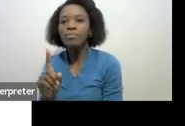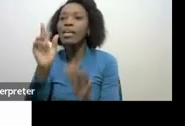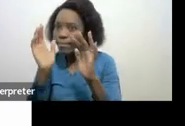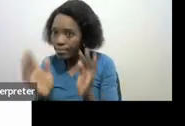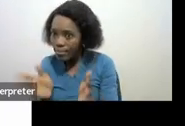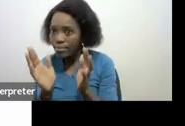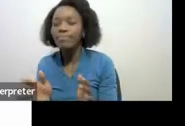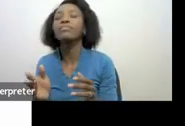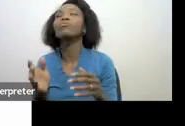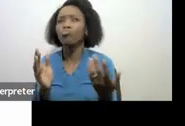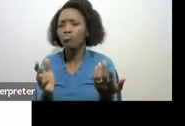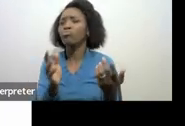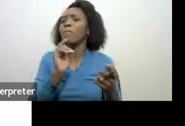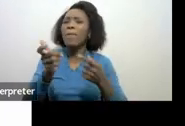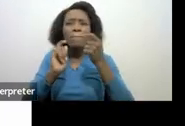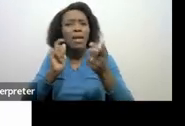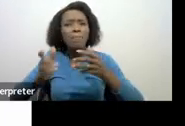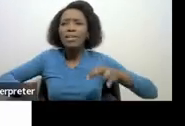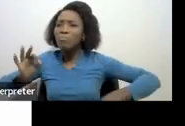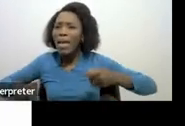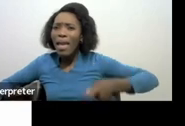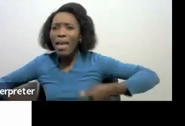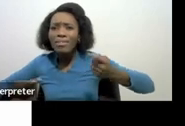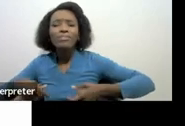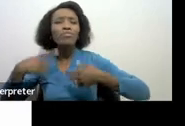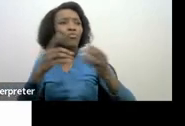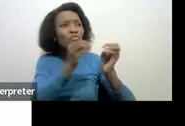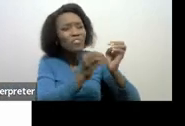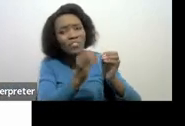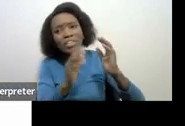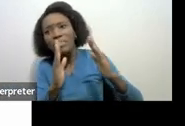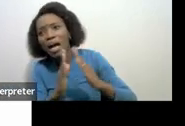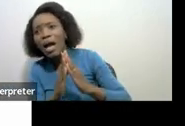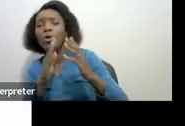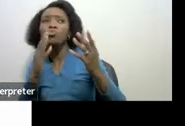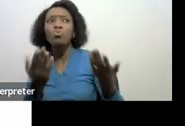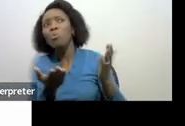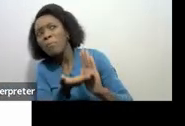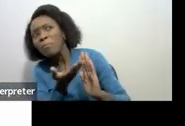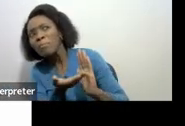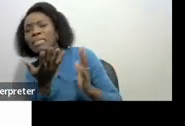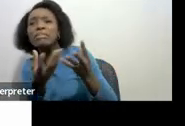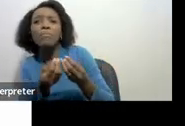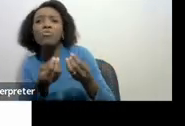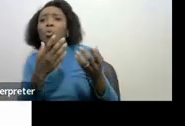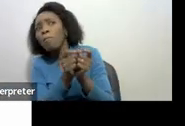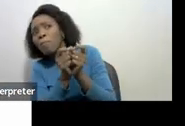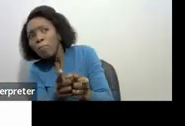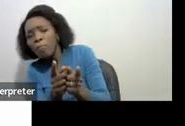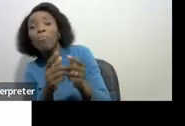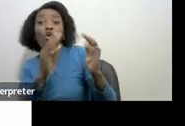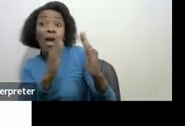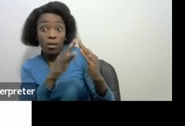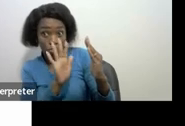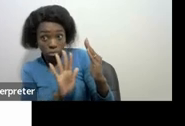expenses probably when you were doing the house maintenance or when you had to improve or something got broken then you spent money on your